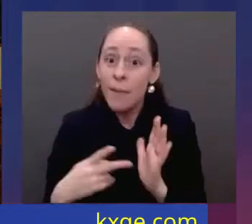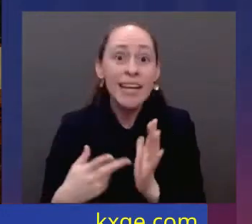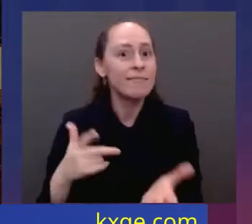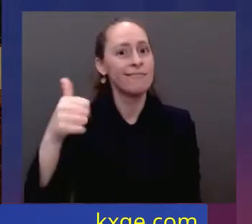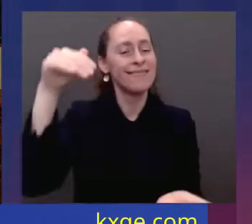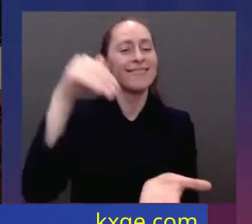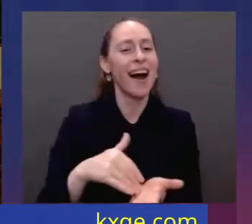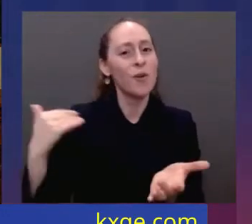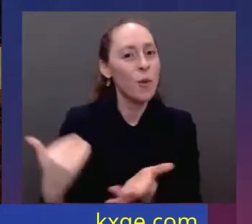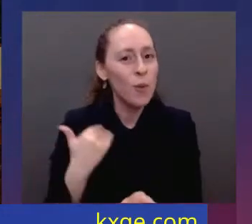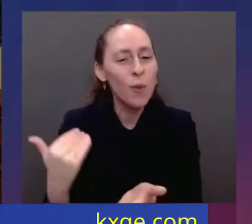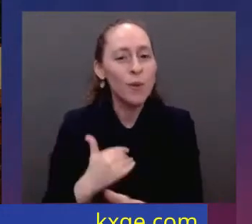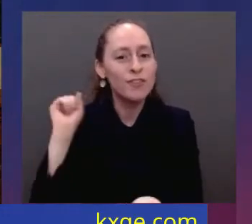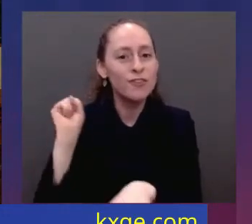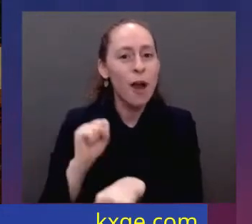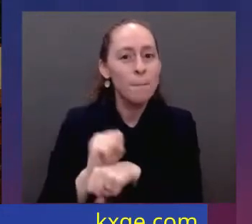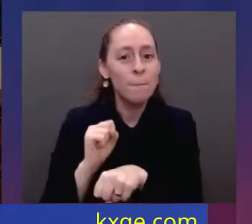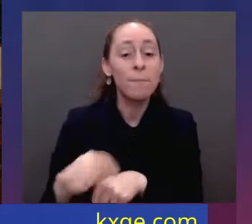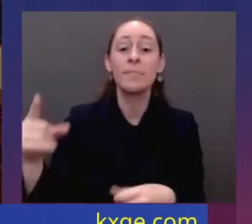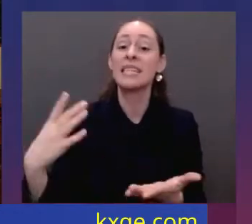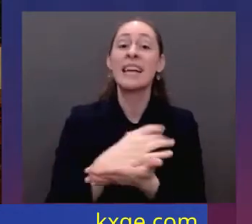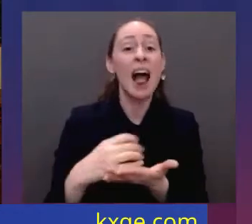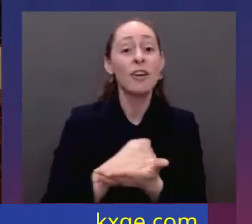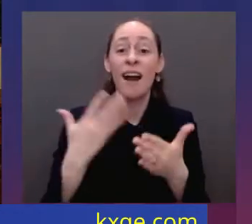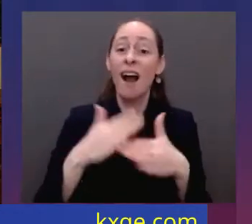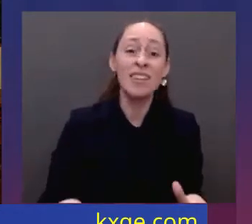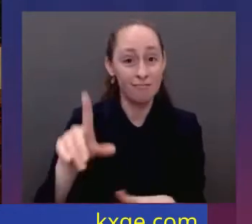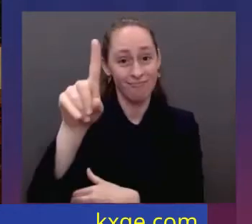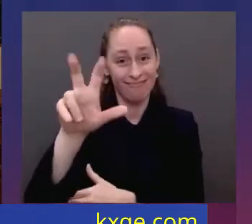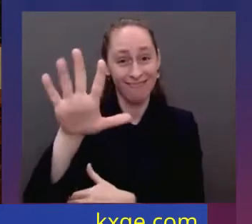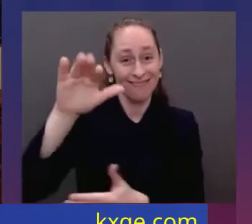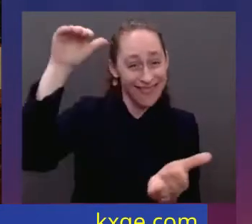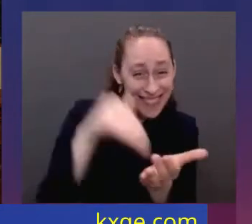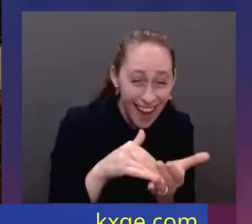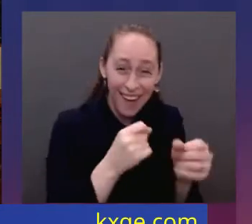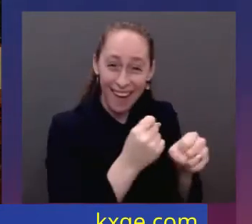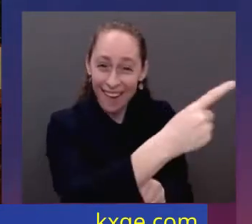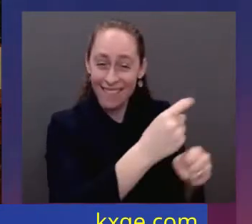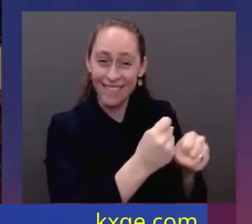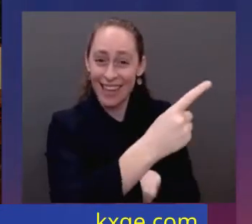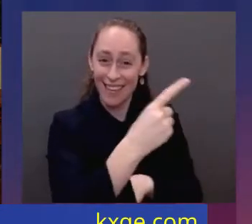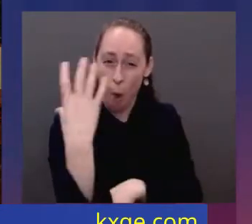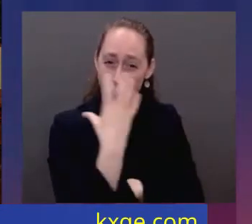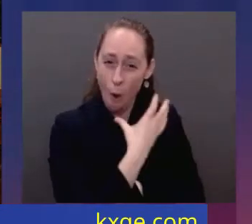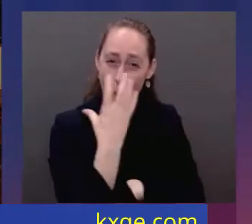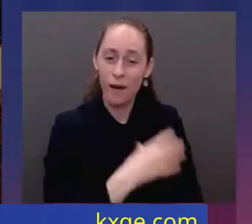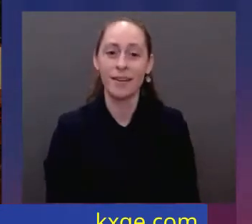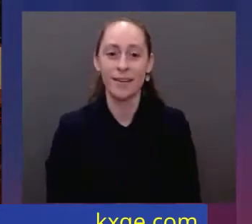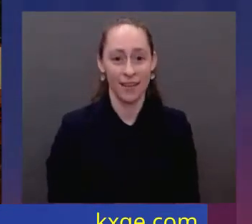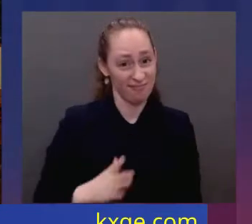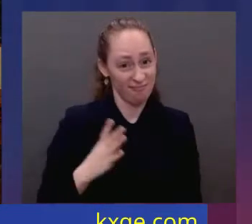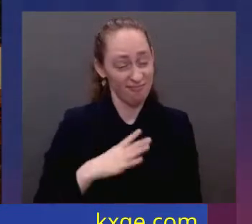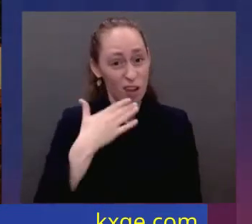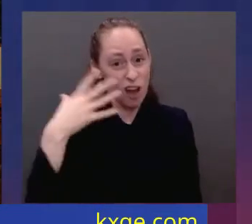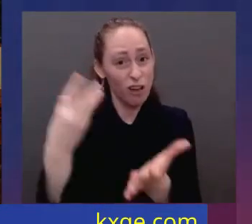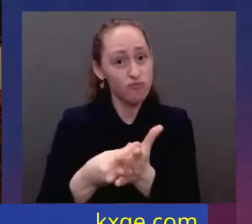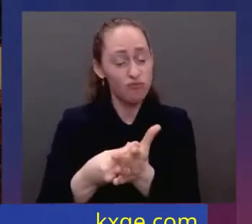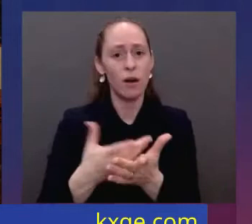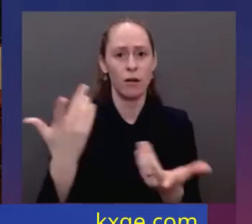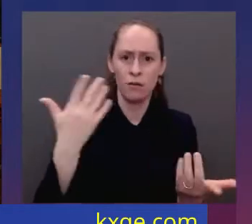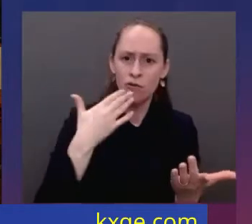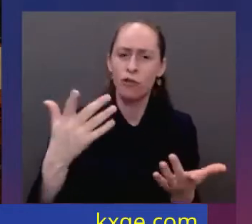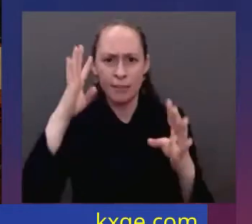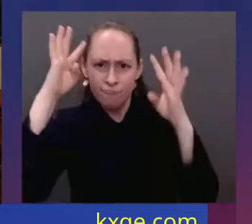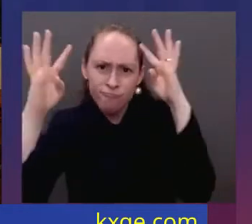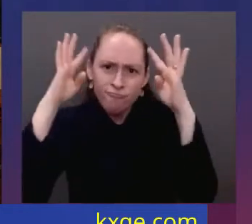average job is about $135,000 a year. Some of the most sophisticated manufacturing in the world to make computer chips the size of a fingertip.